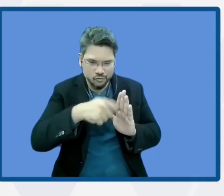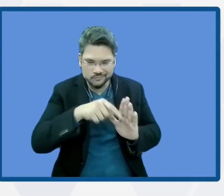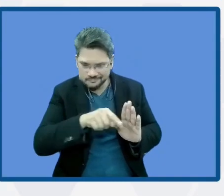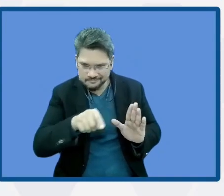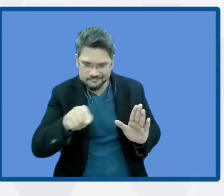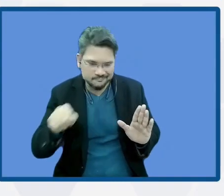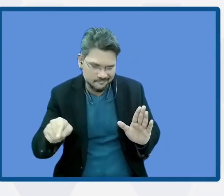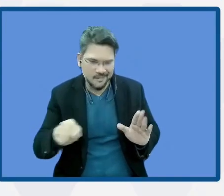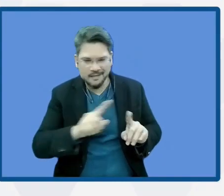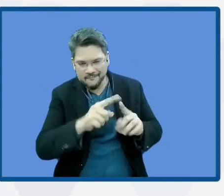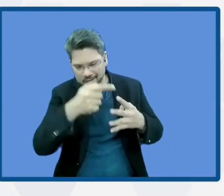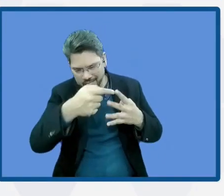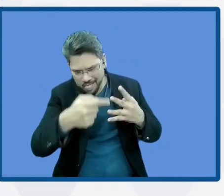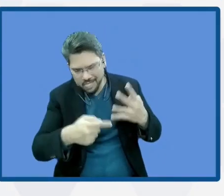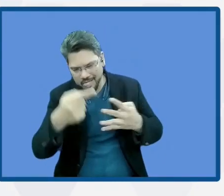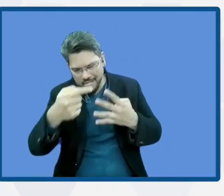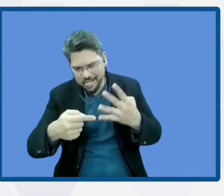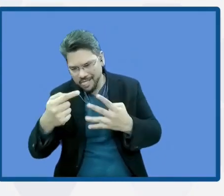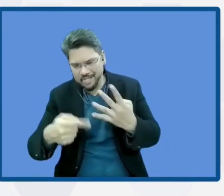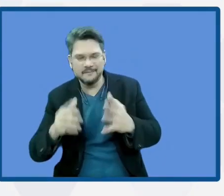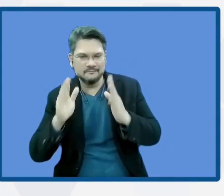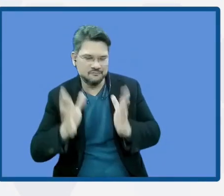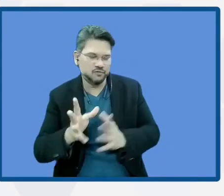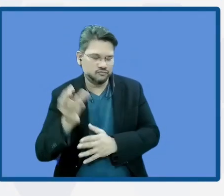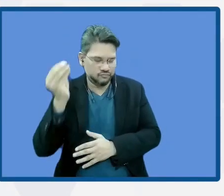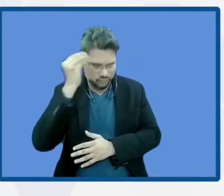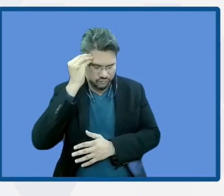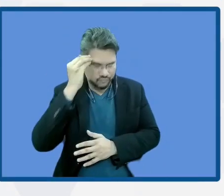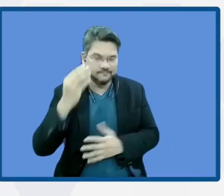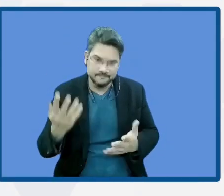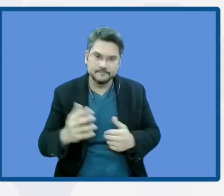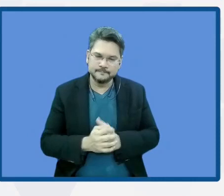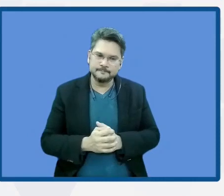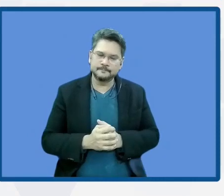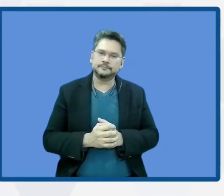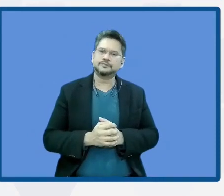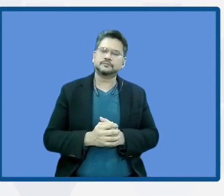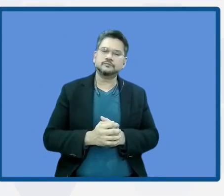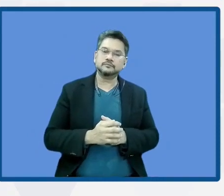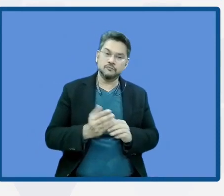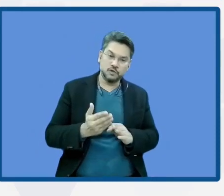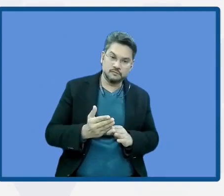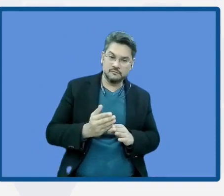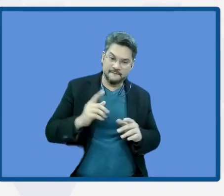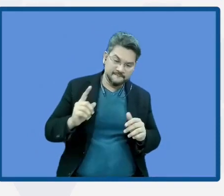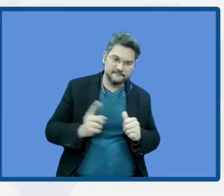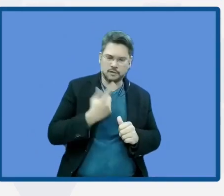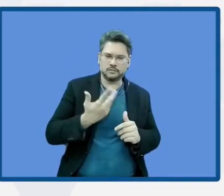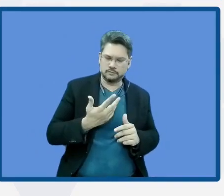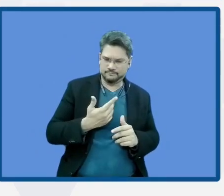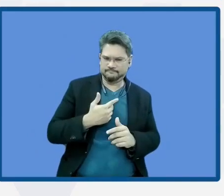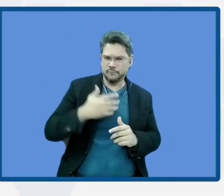First of all, we need to know and we need to move from theory to the practice.